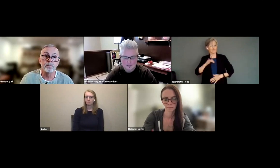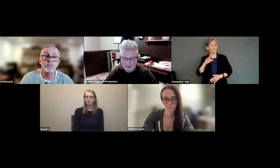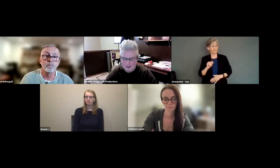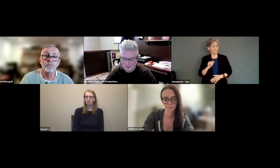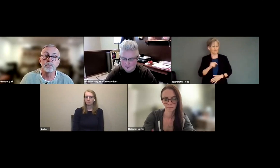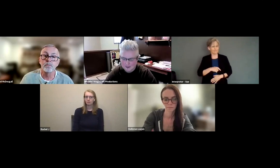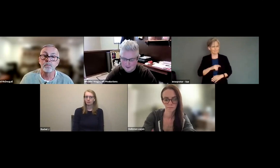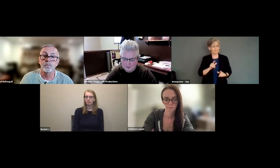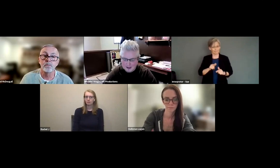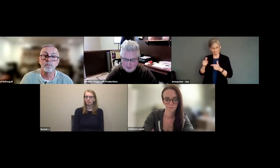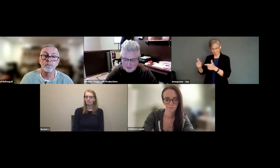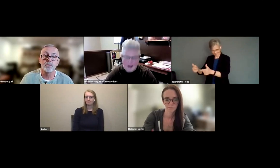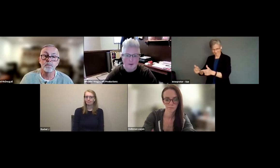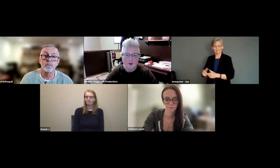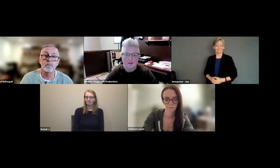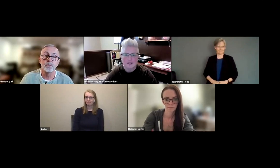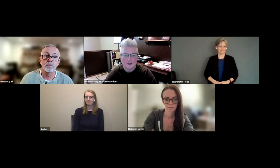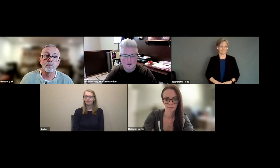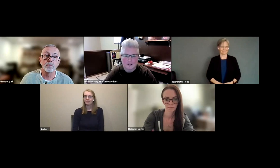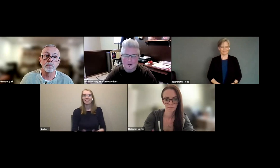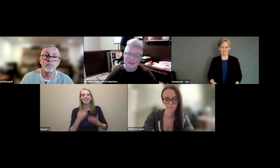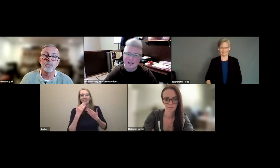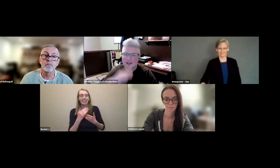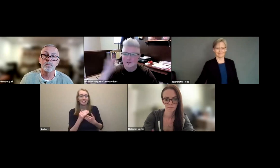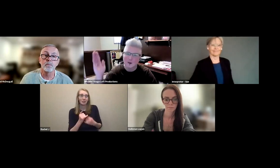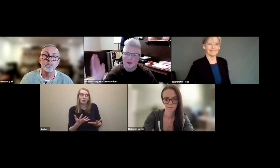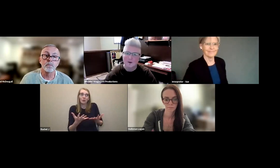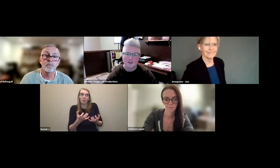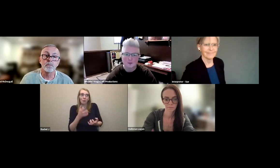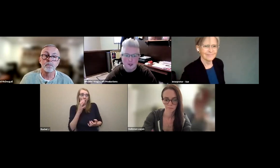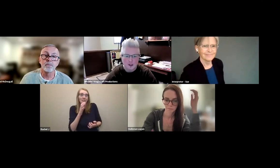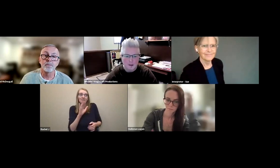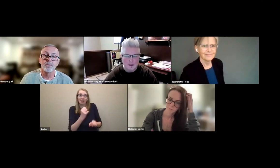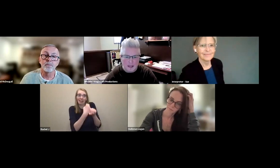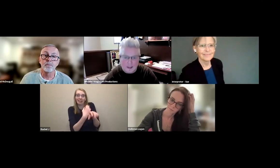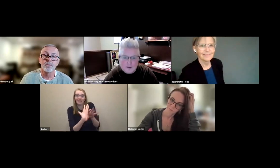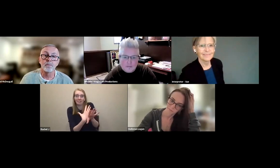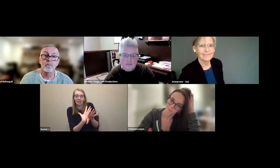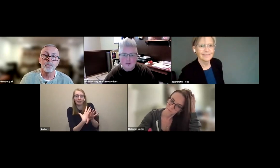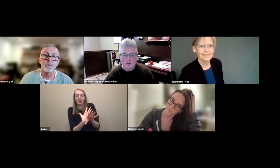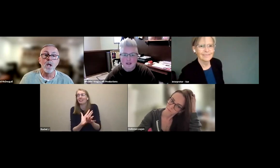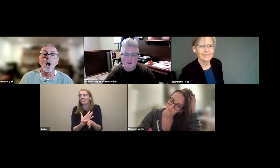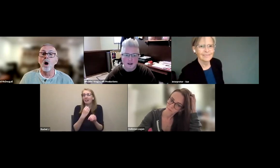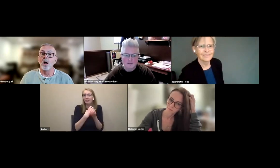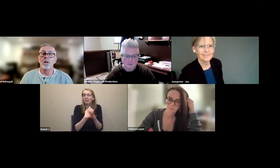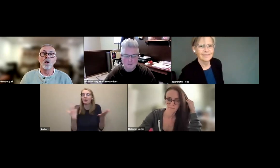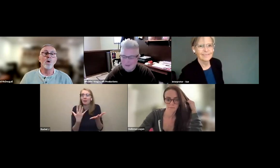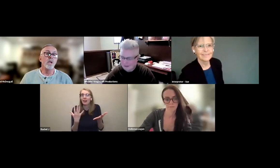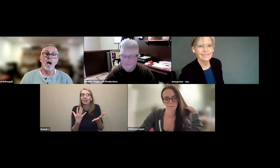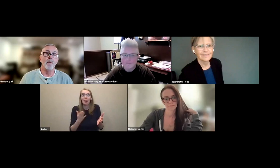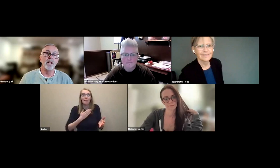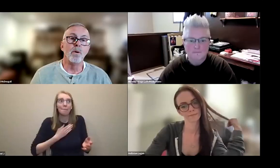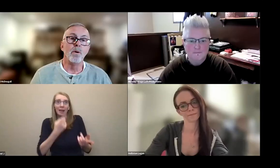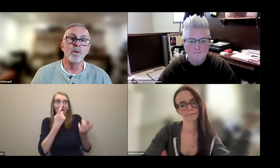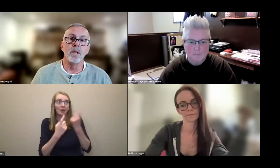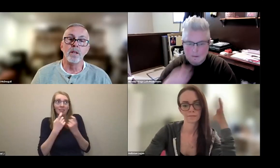Thanks for that. That's, that's the feedback we hope to hear. It's not, oh, you didn't answer all my questions, but you got me thinking. So thanks for that. Oh